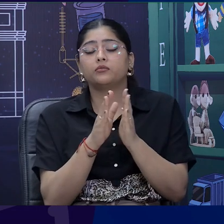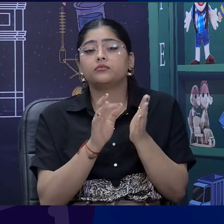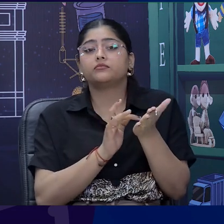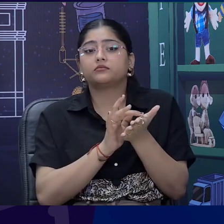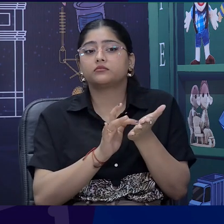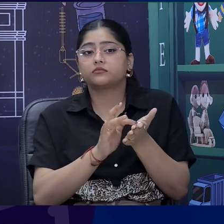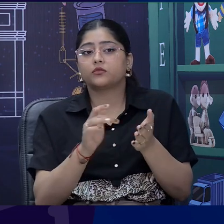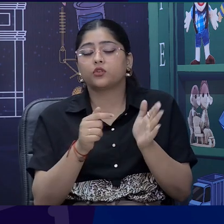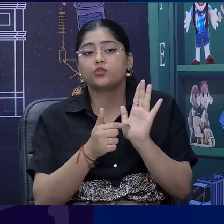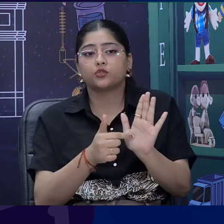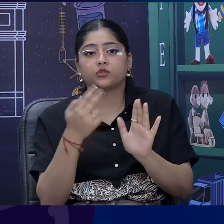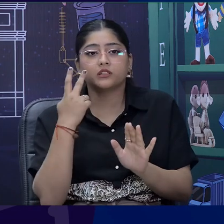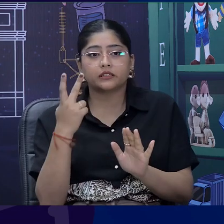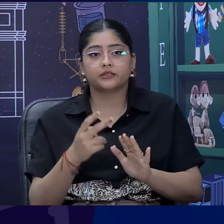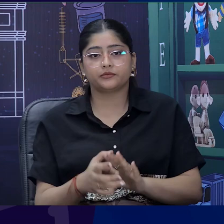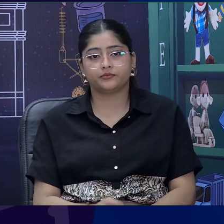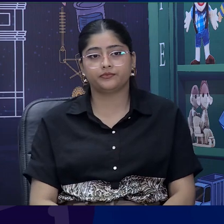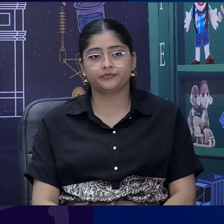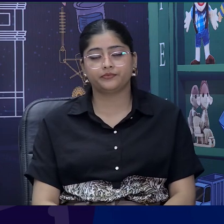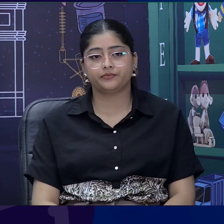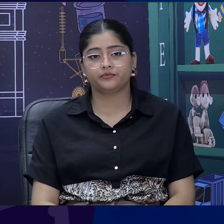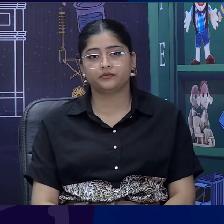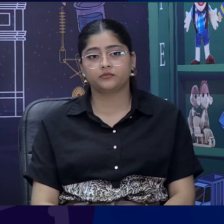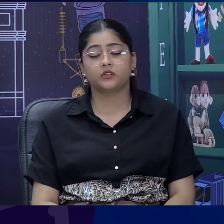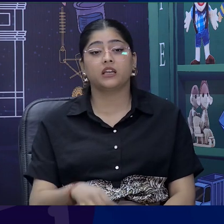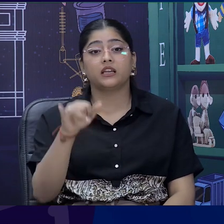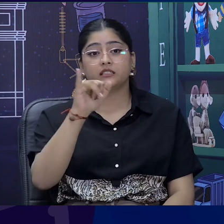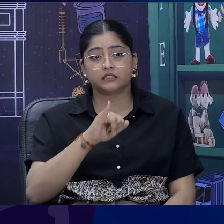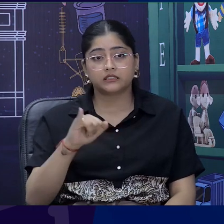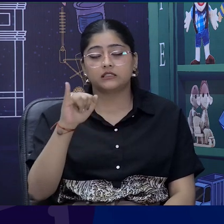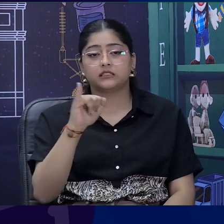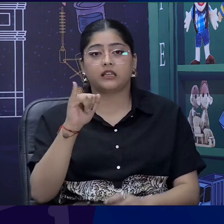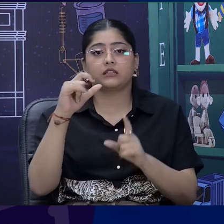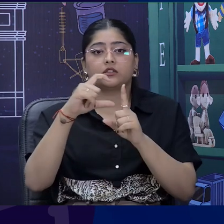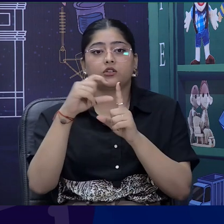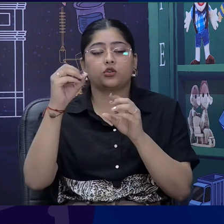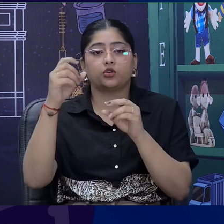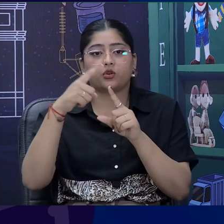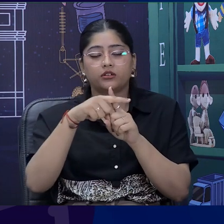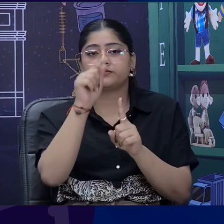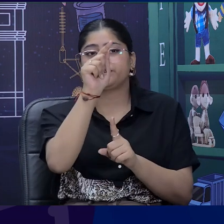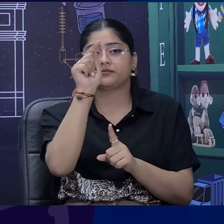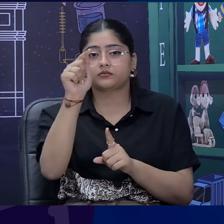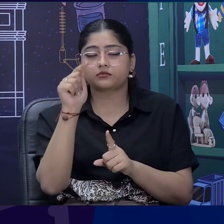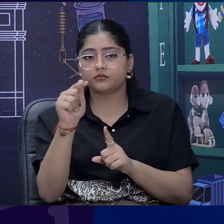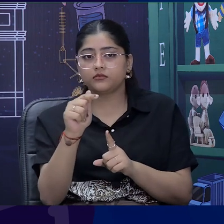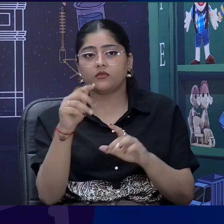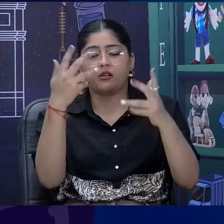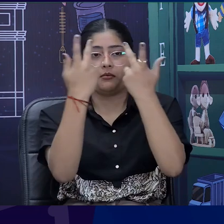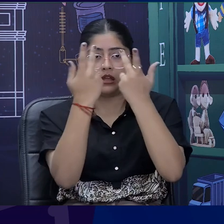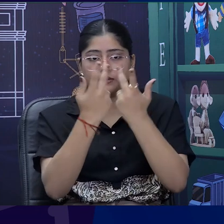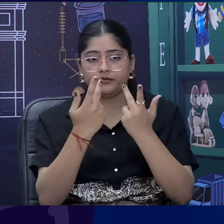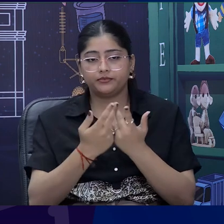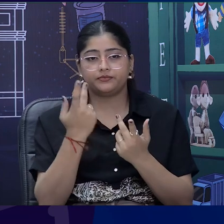to show you out there. So, this is a 6 dot combination. Let me show you here